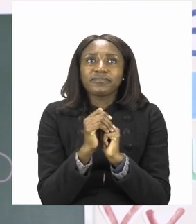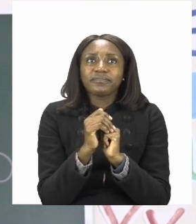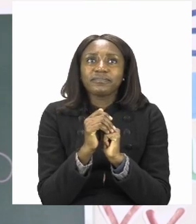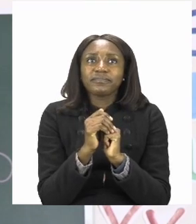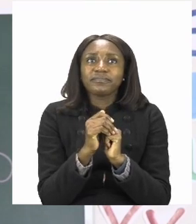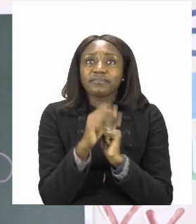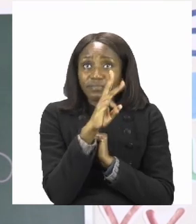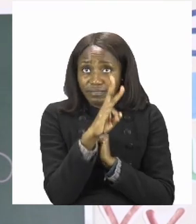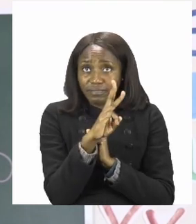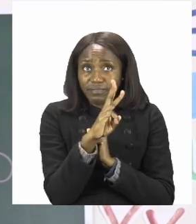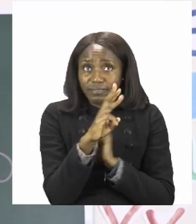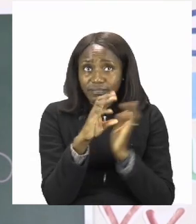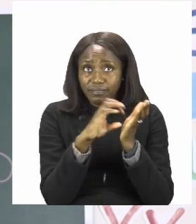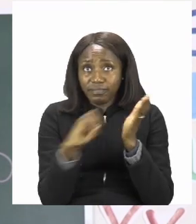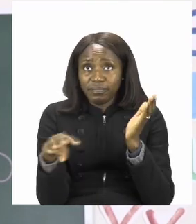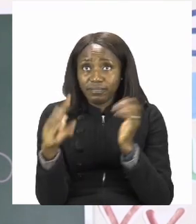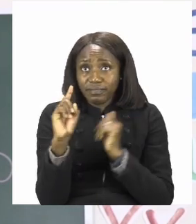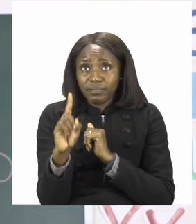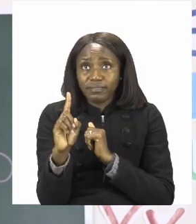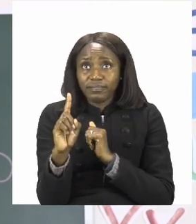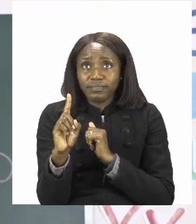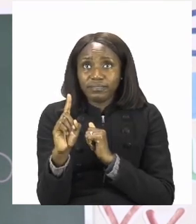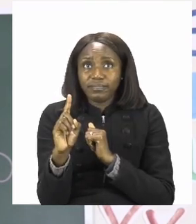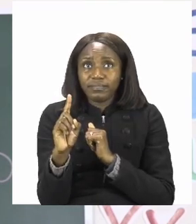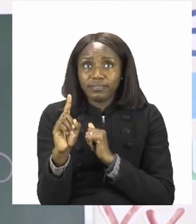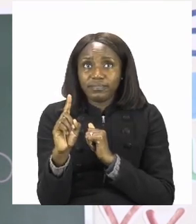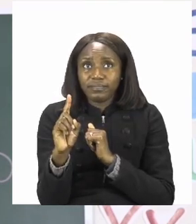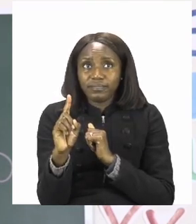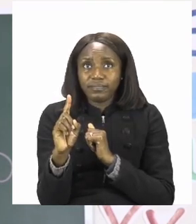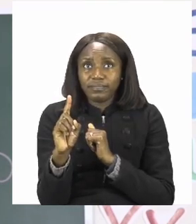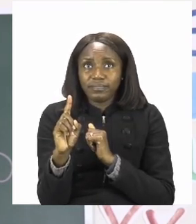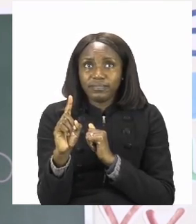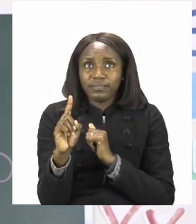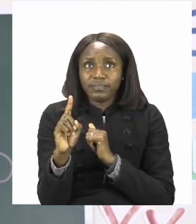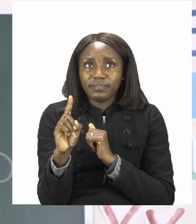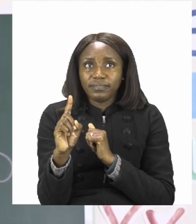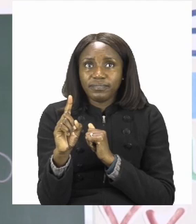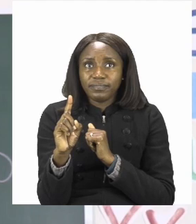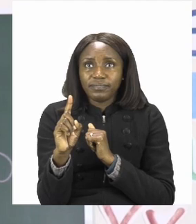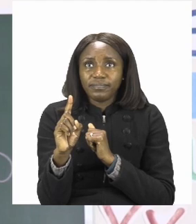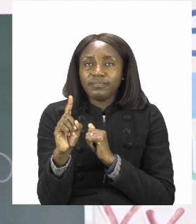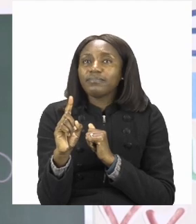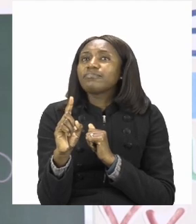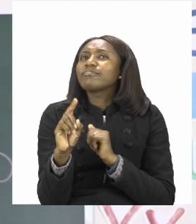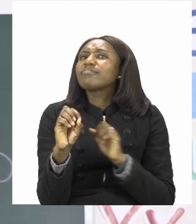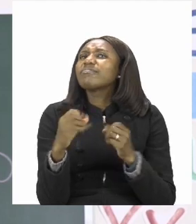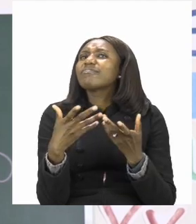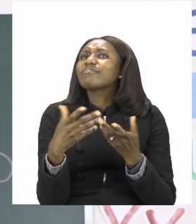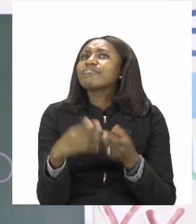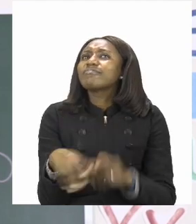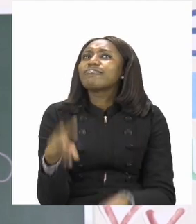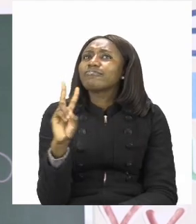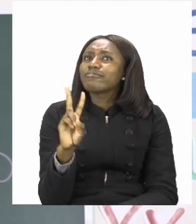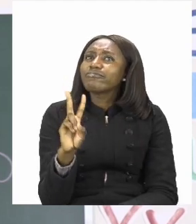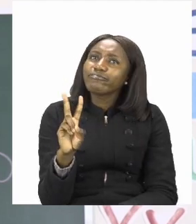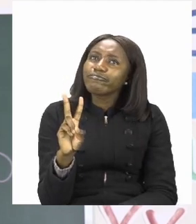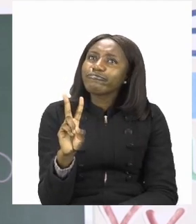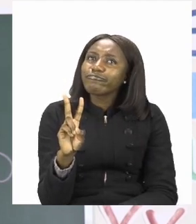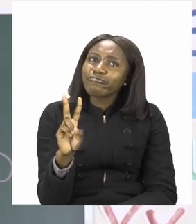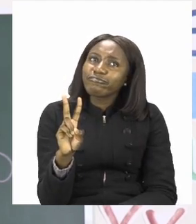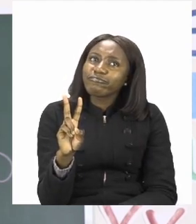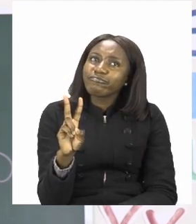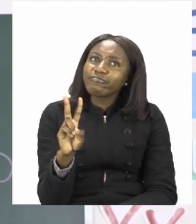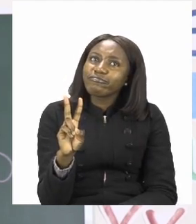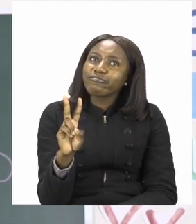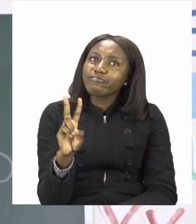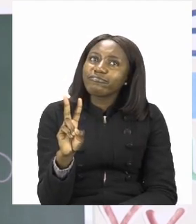we are saying three minus one. And three minus one, my dear children, we know is two.